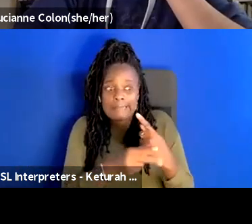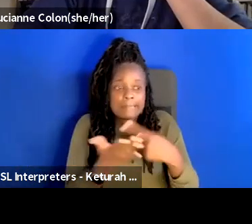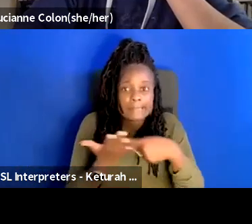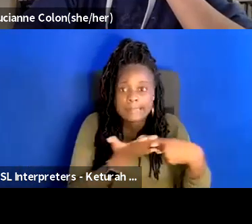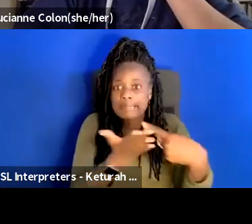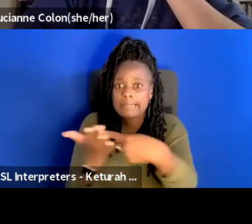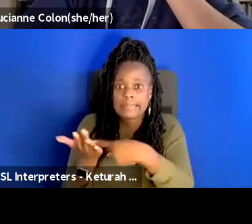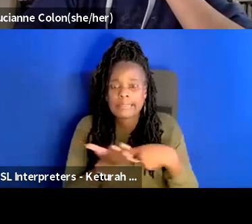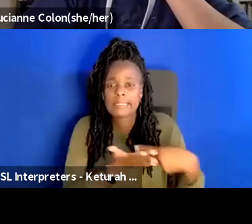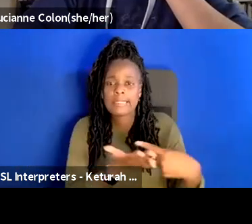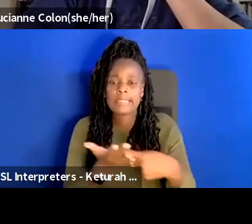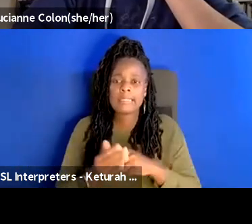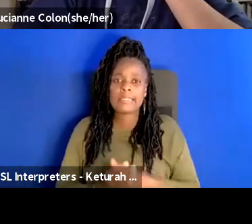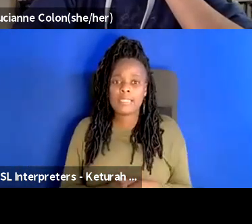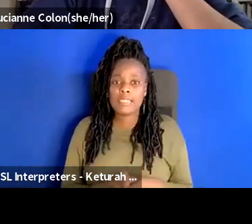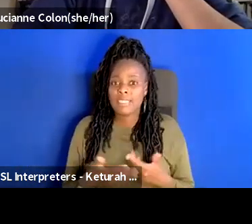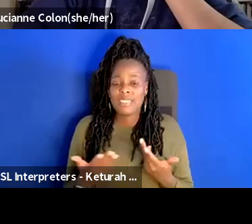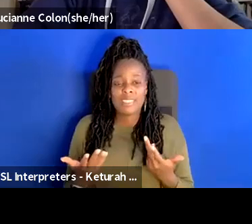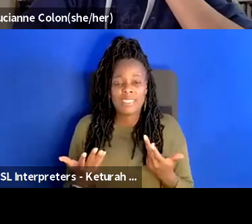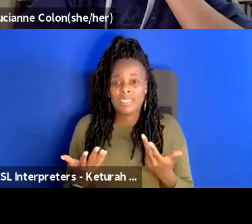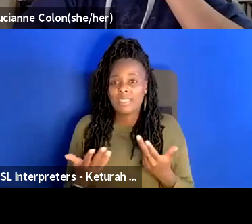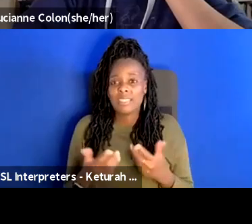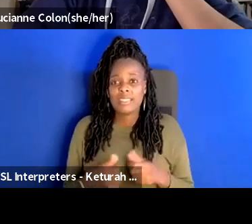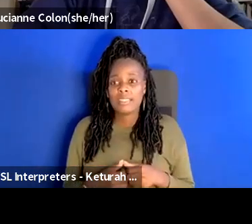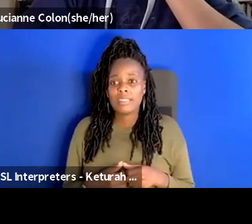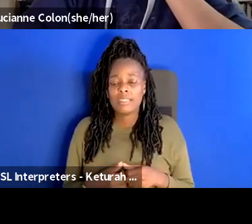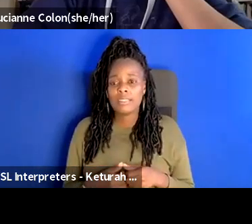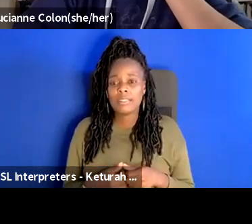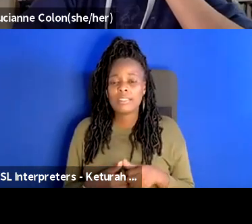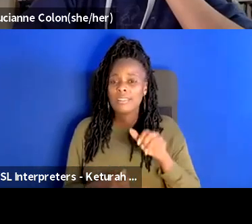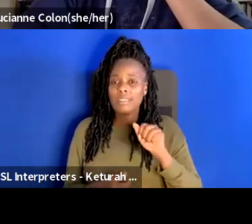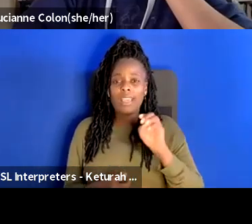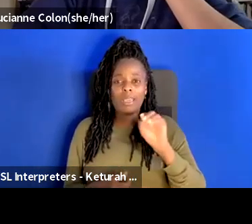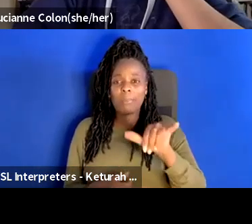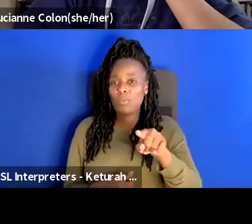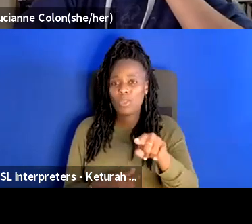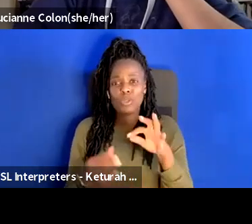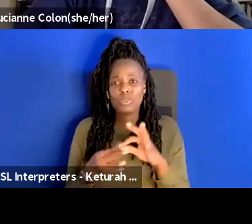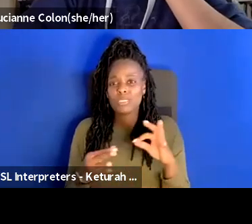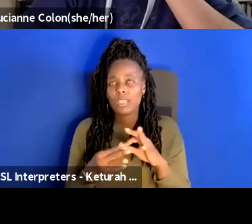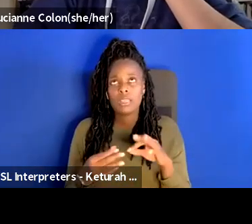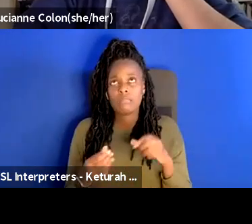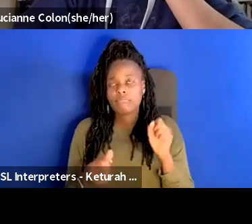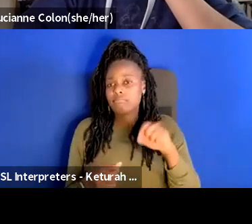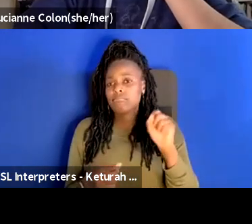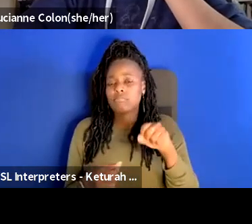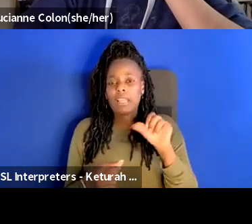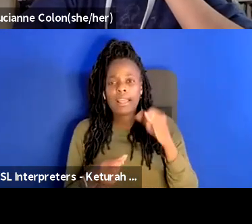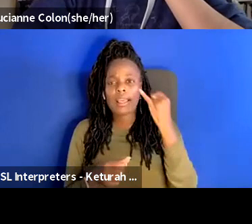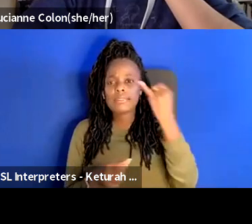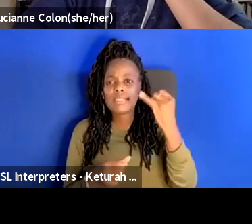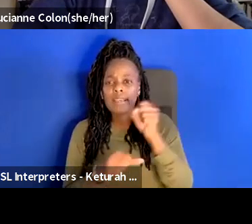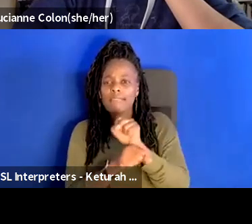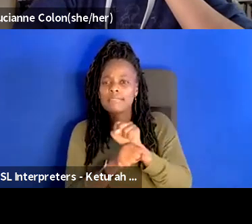it um it brings up amy just what you said this idea of of safety in